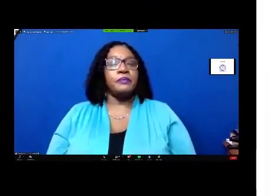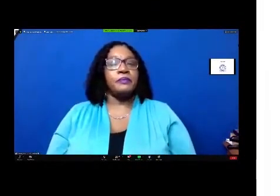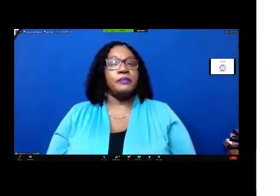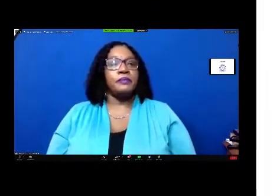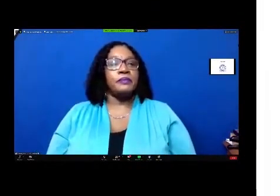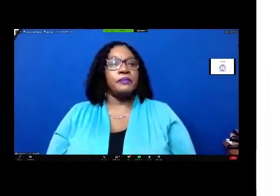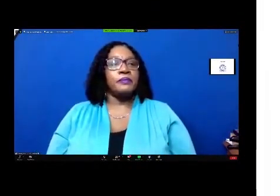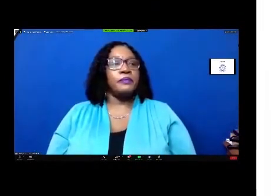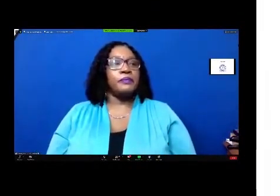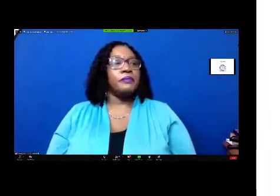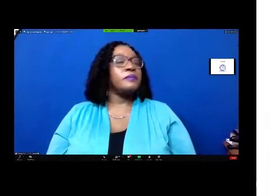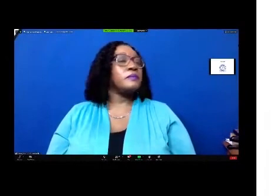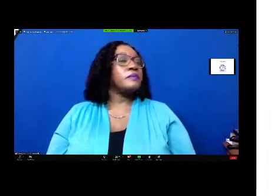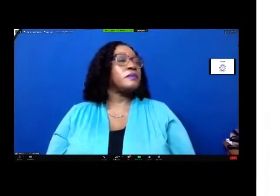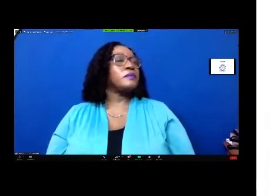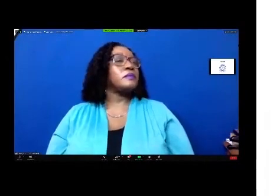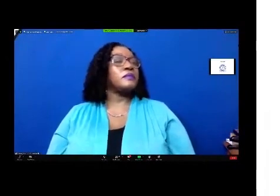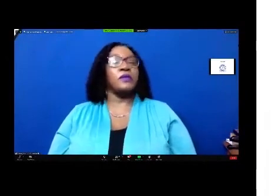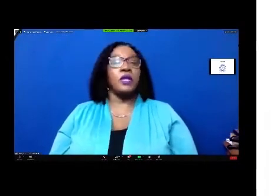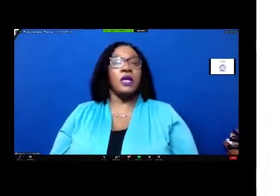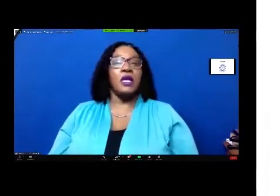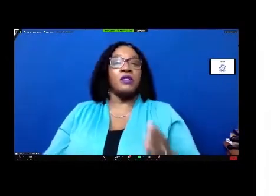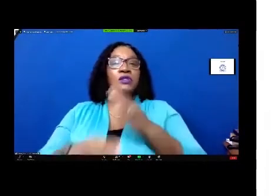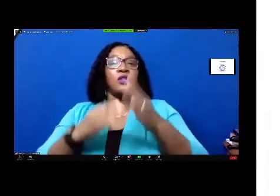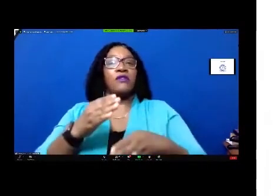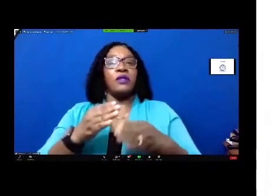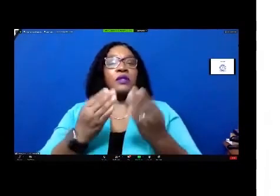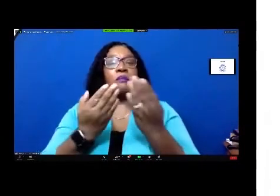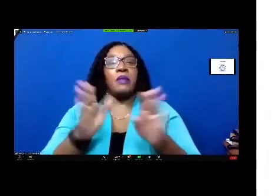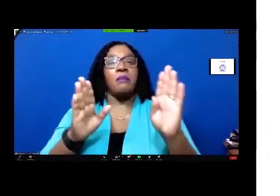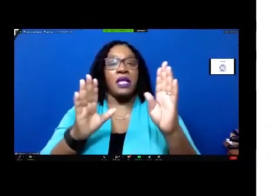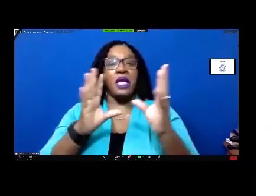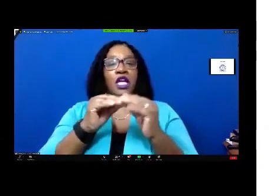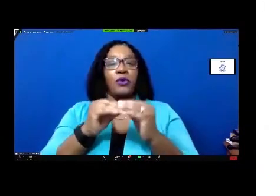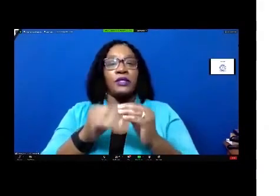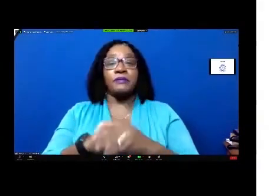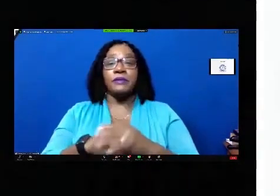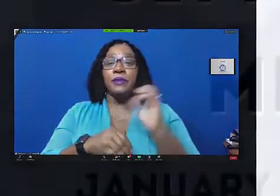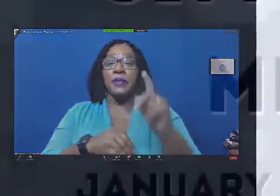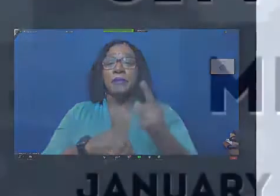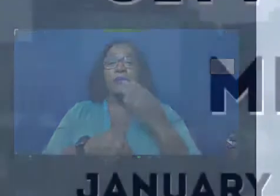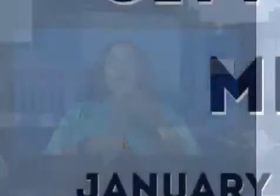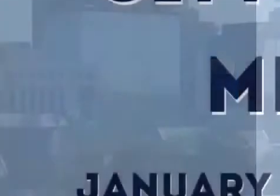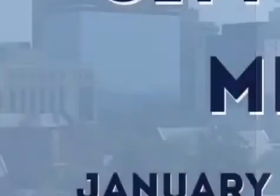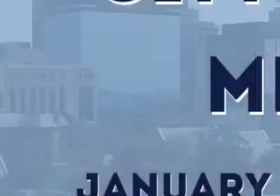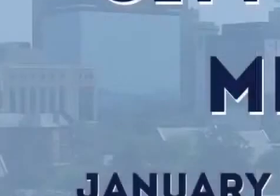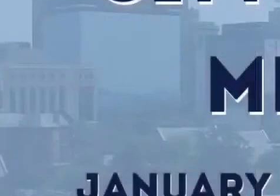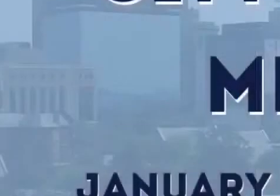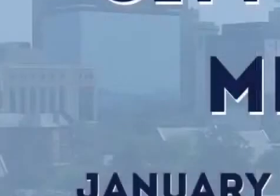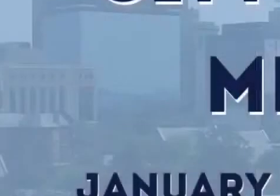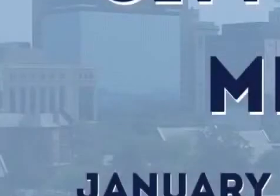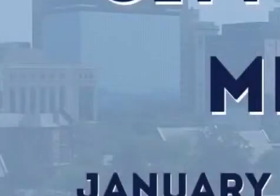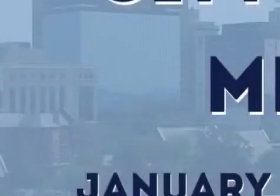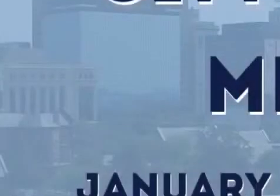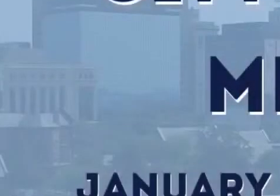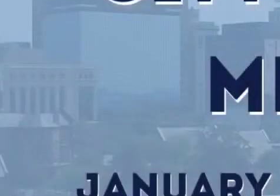and sir that now concludes your zoning public hearing all right all right thank you thank you